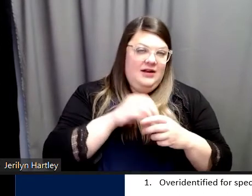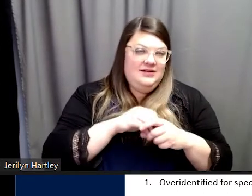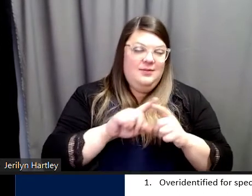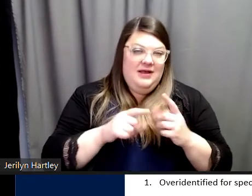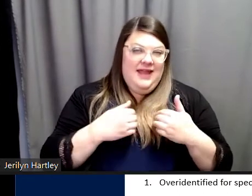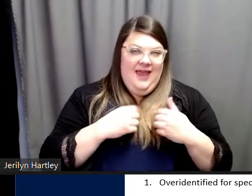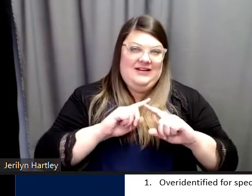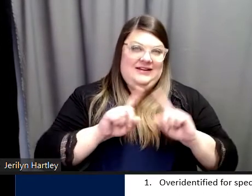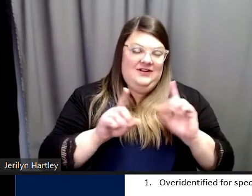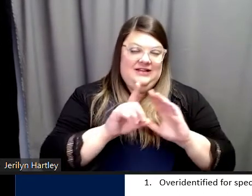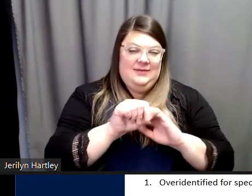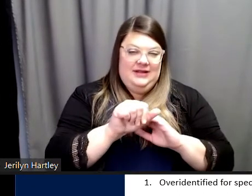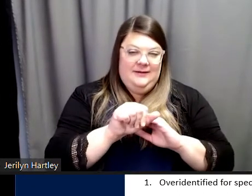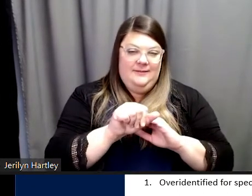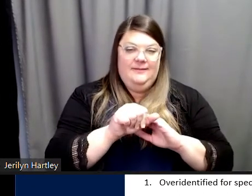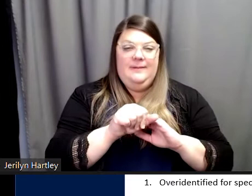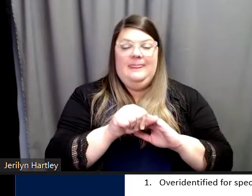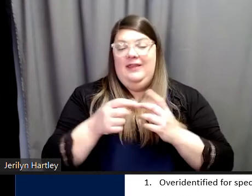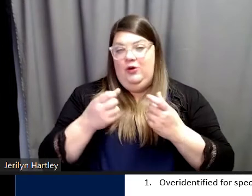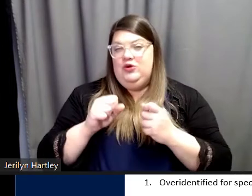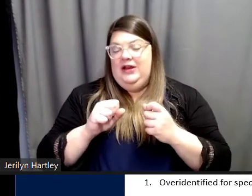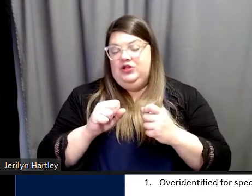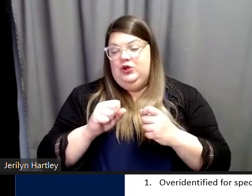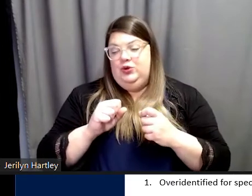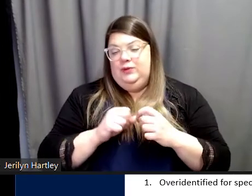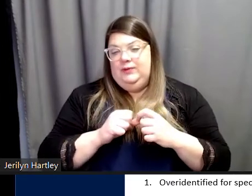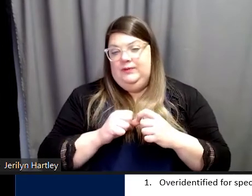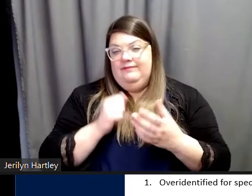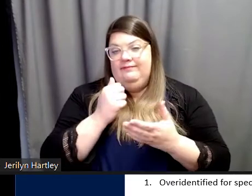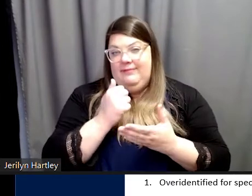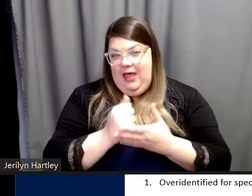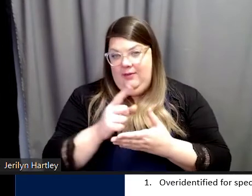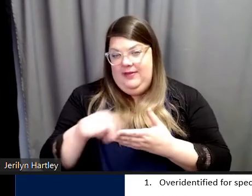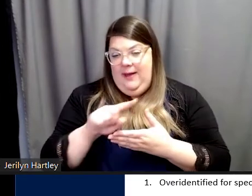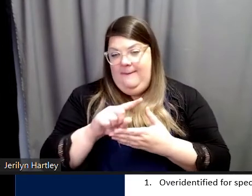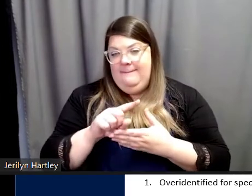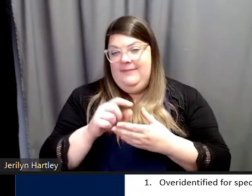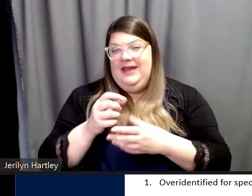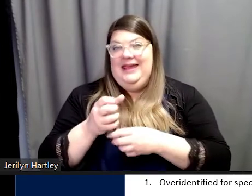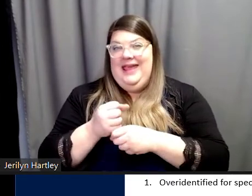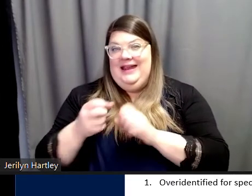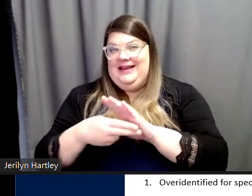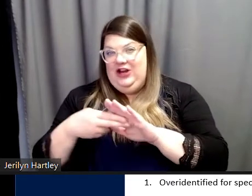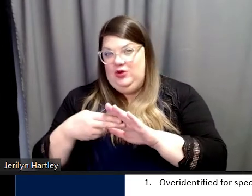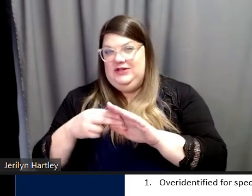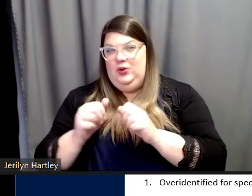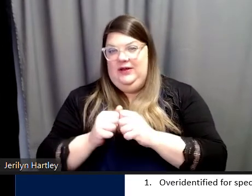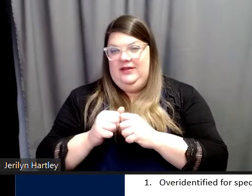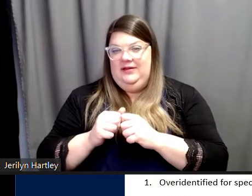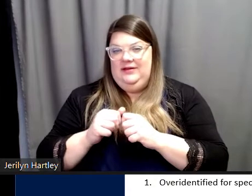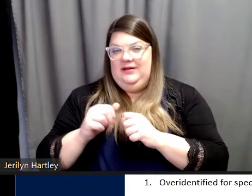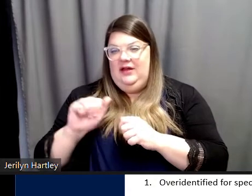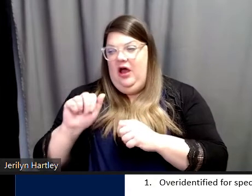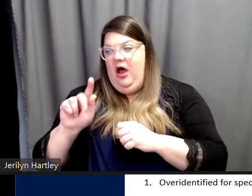different disability, that they were trying to help them get a diagnosis with autism because of those